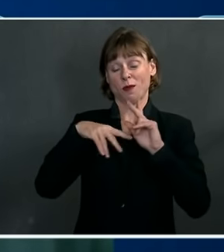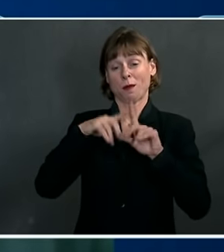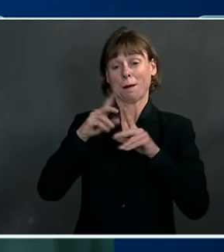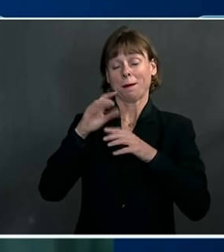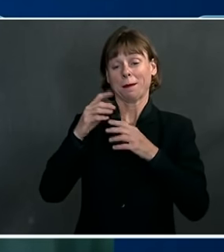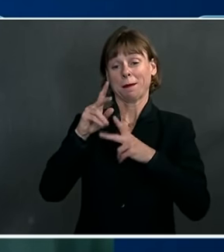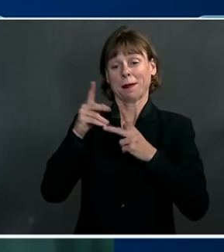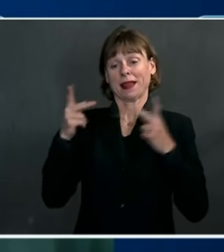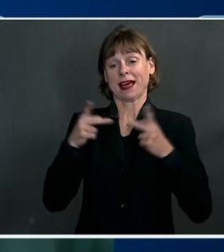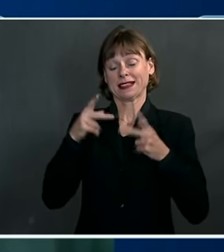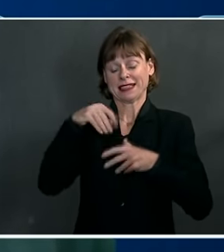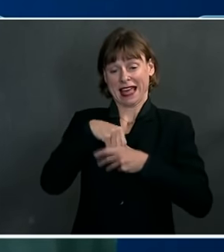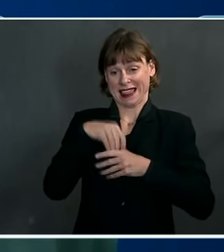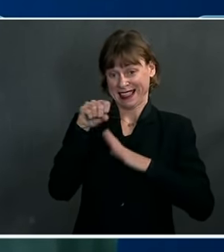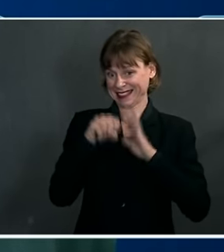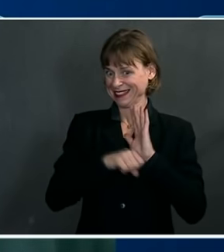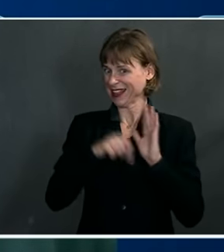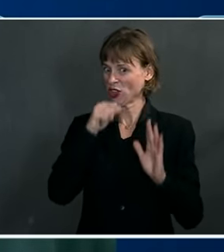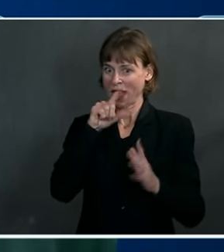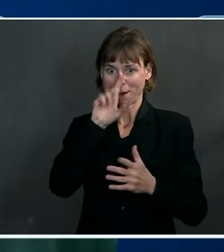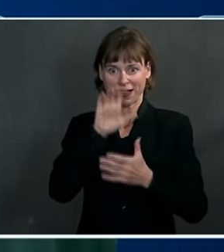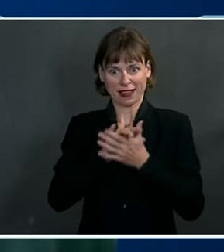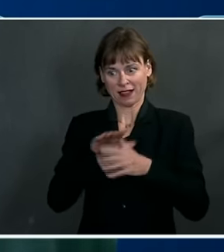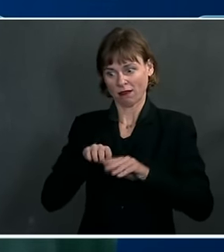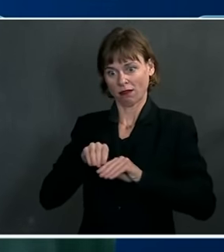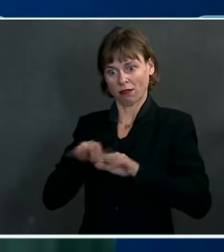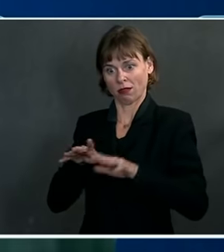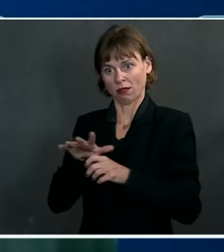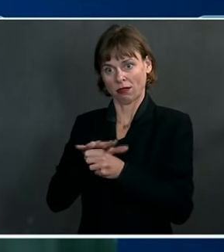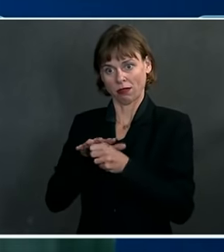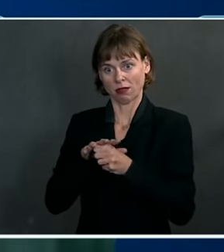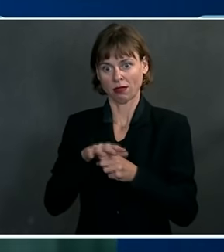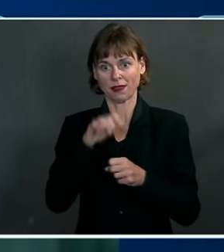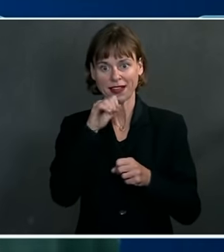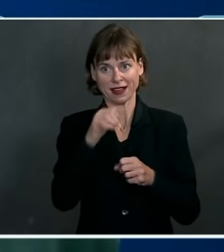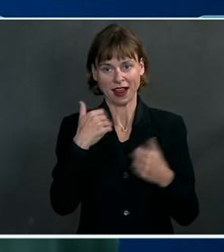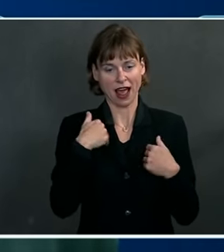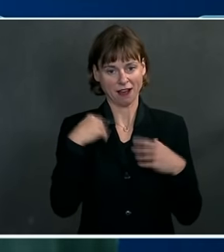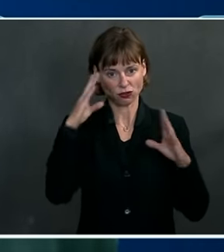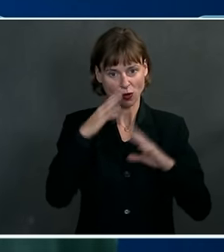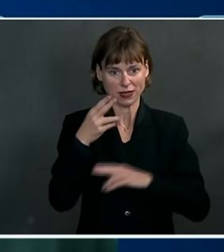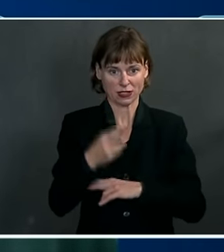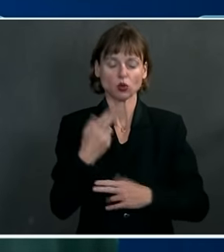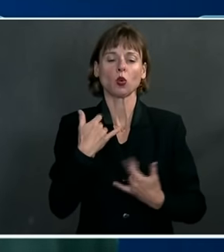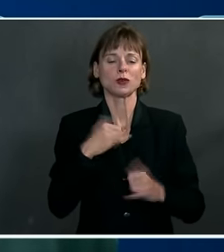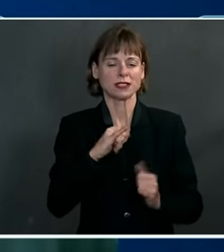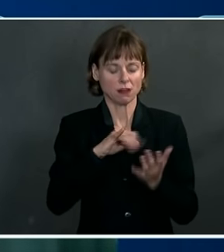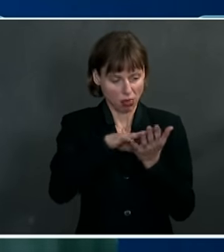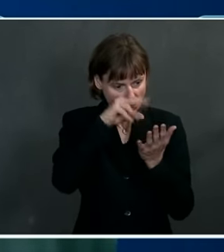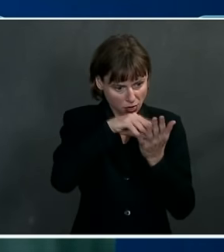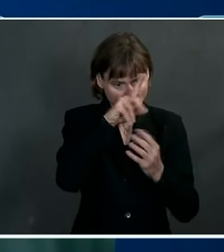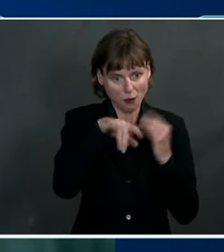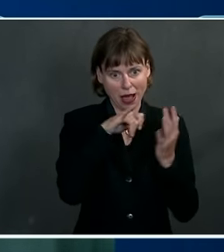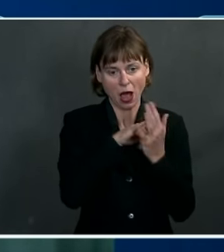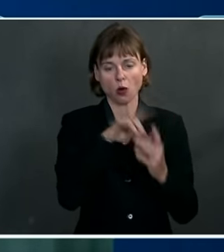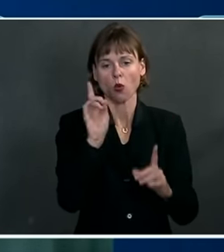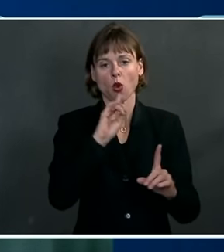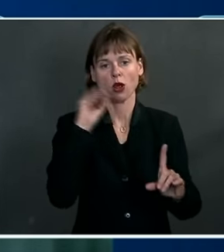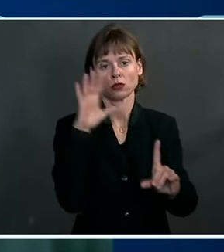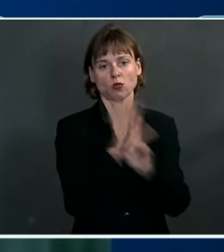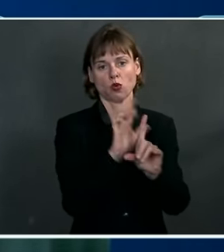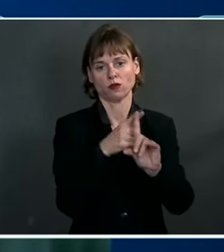epidemiologically linked. They each did not have any travel history. We are still learning more about their exposures.